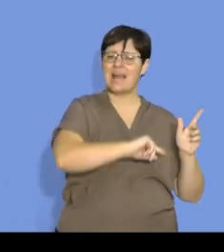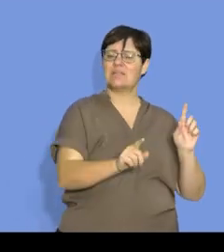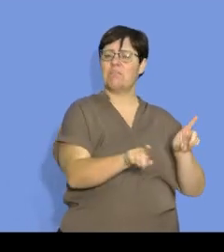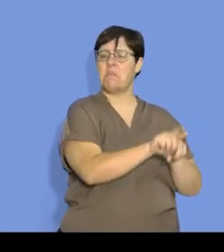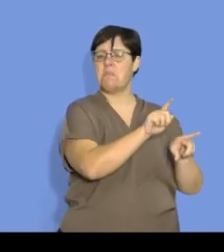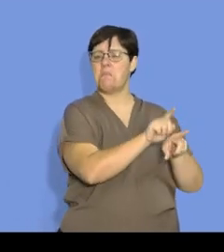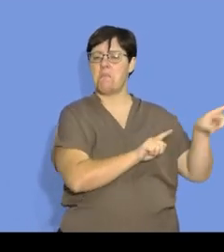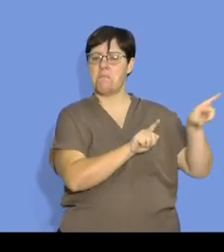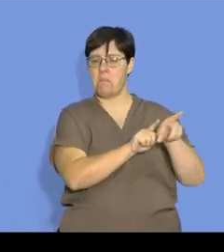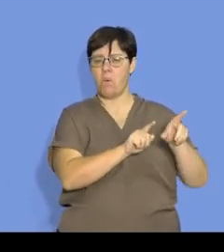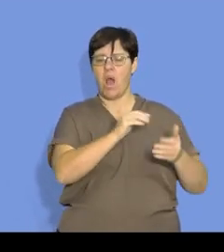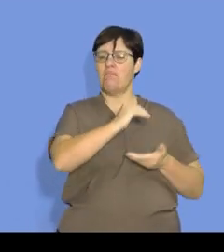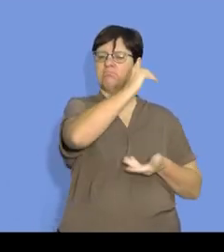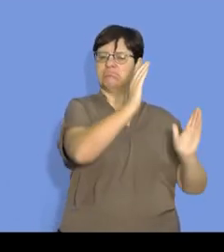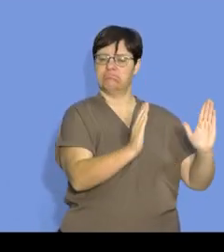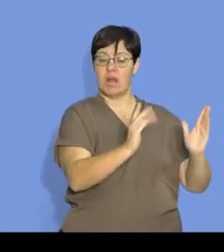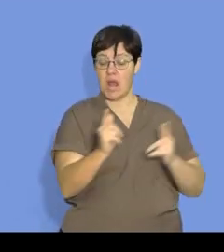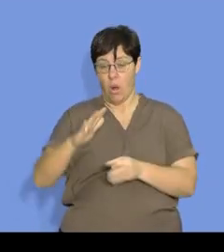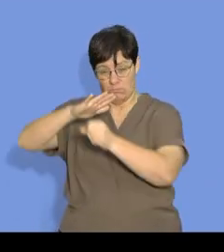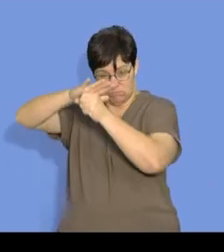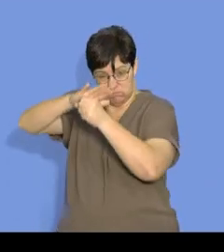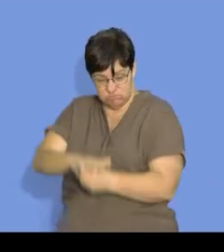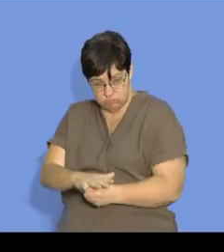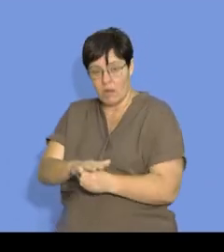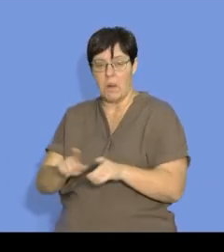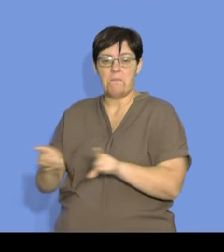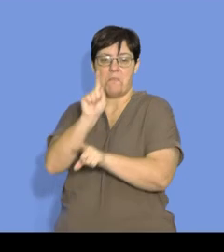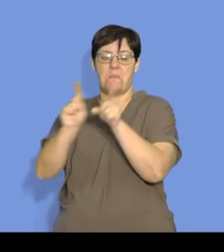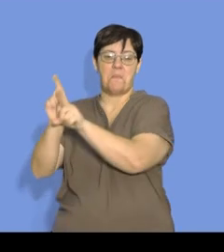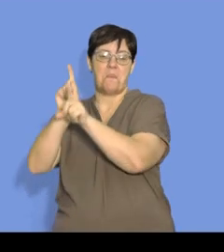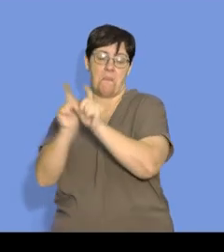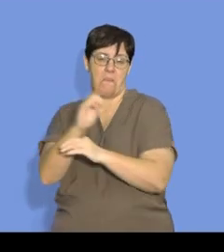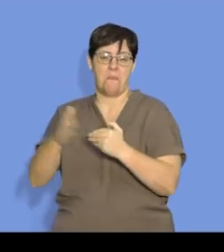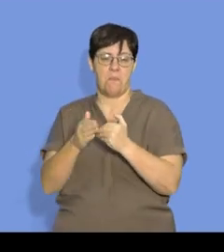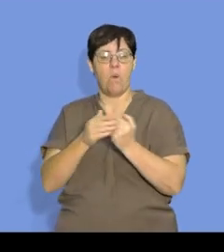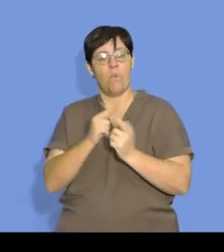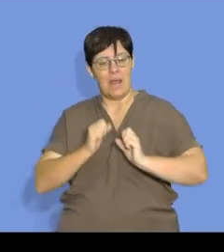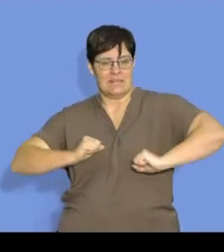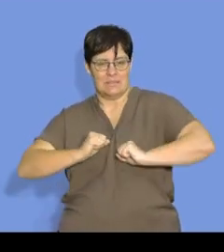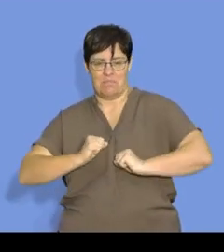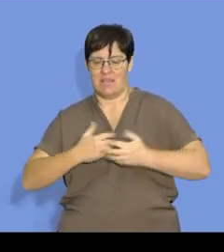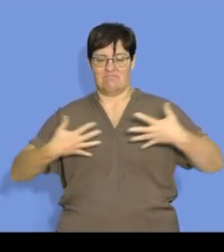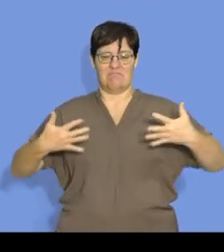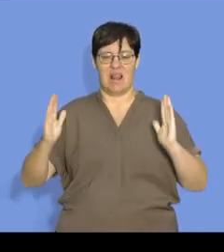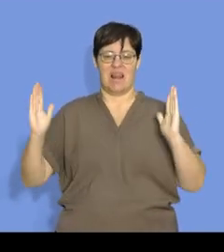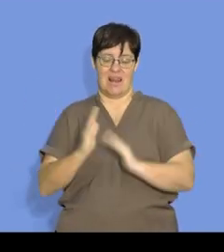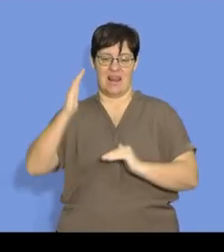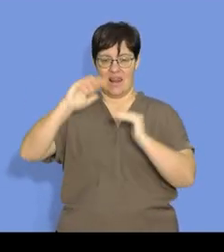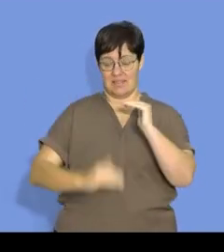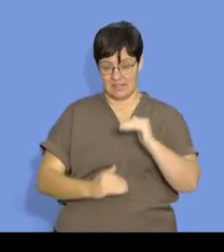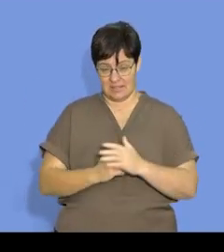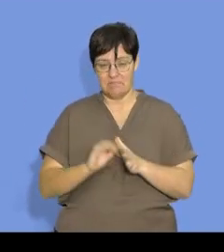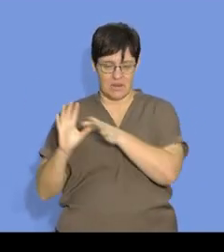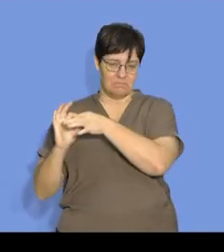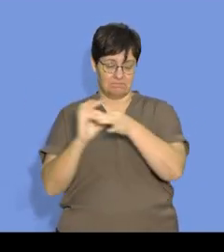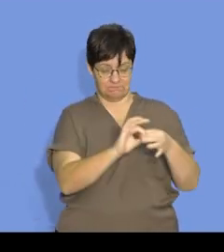I have more pressure. So, I can say, when we look at pressure in gases, we need to always know